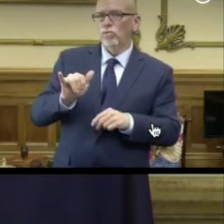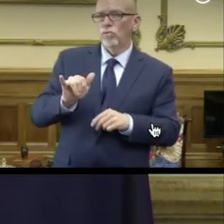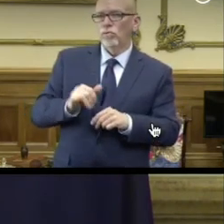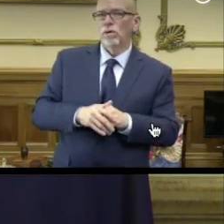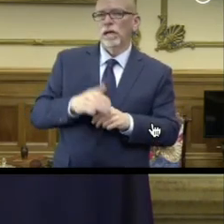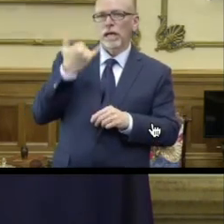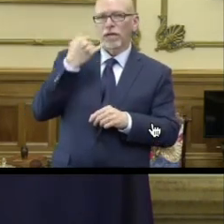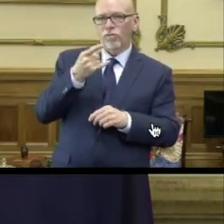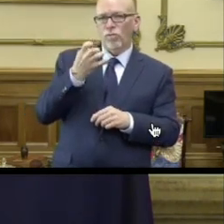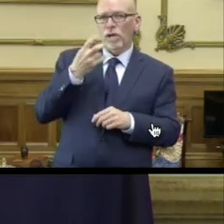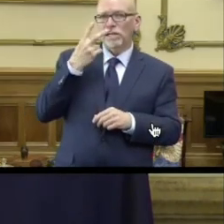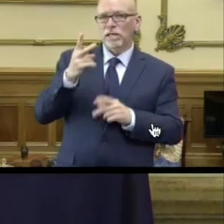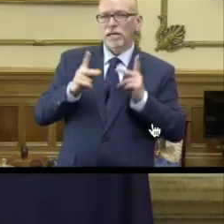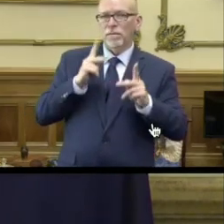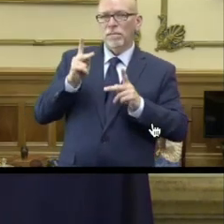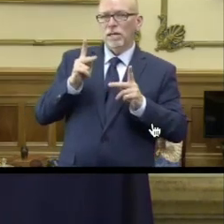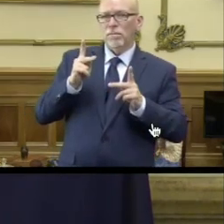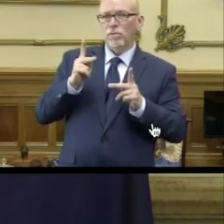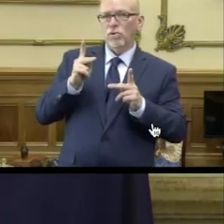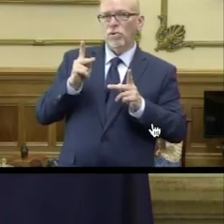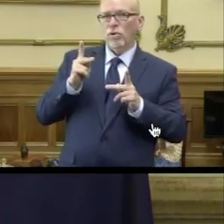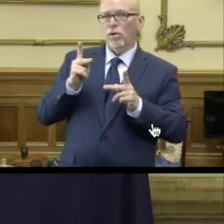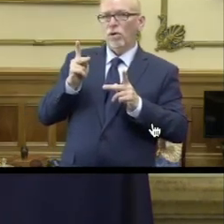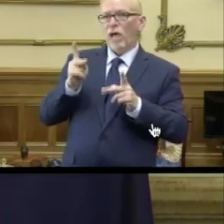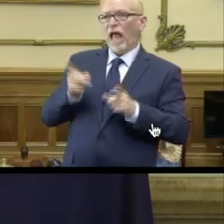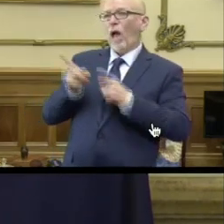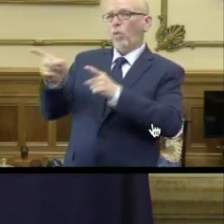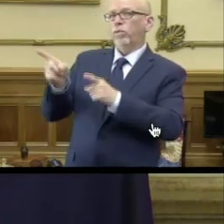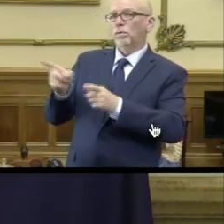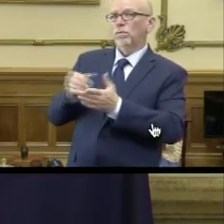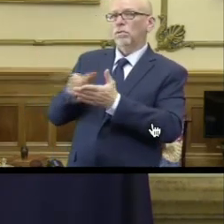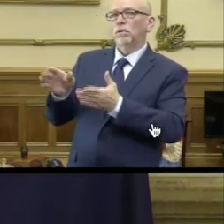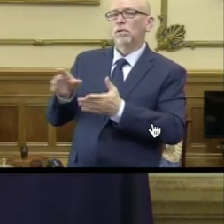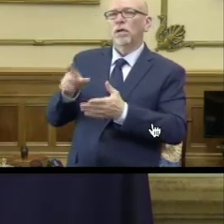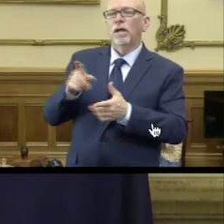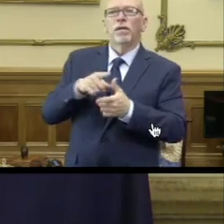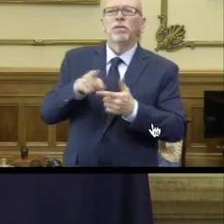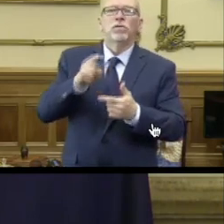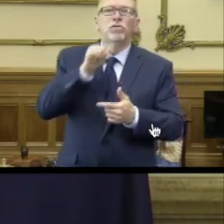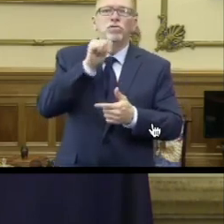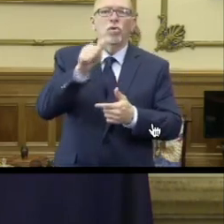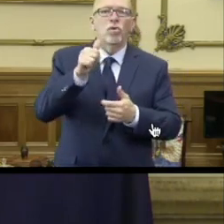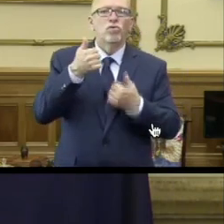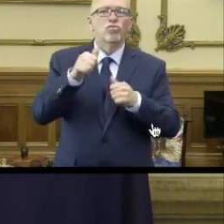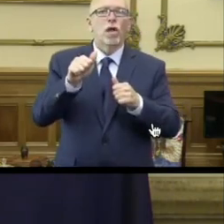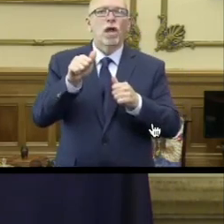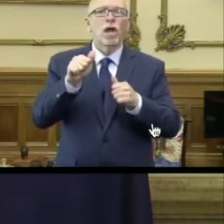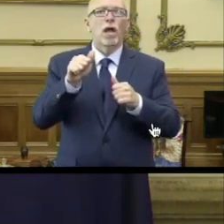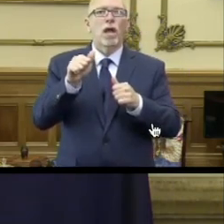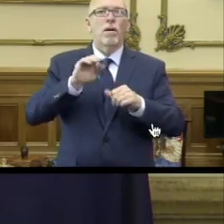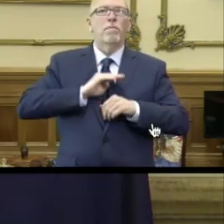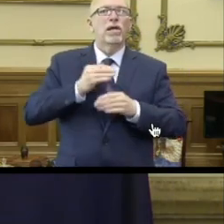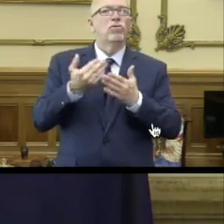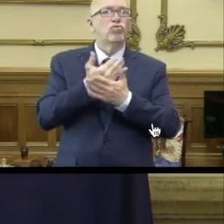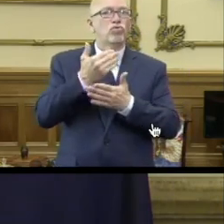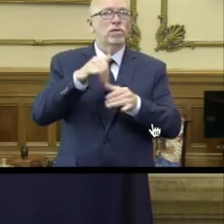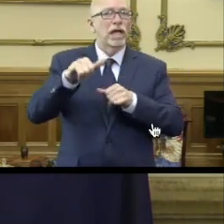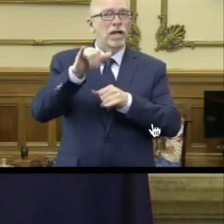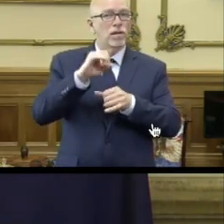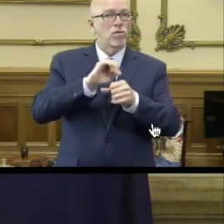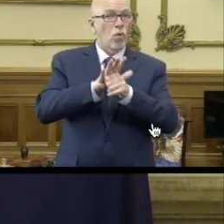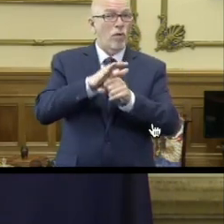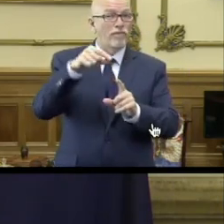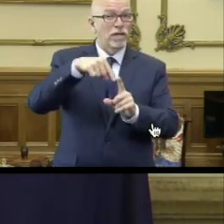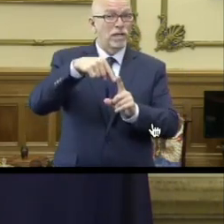If you want to see folks turned away, don't try to live up to this new standard that the coronavirus, COVID